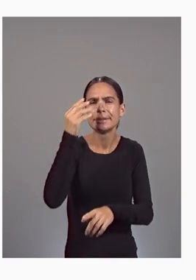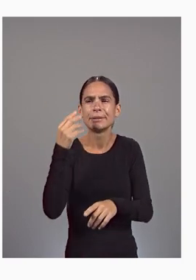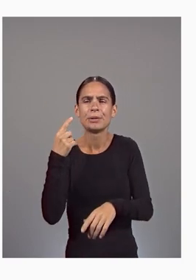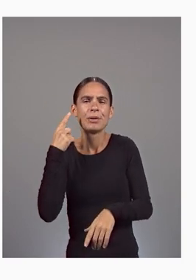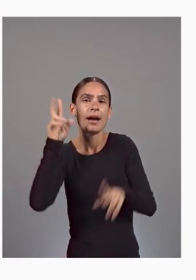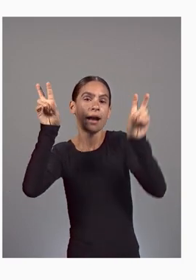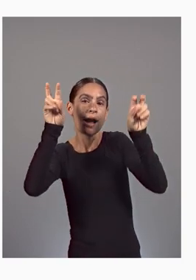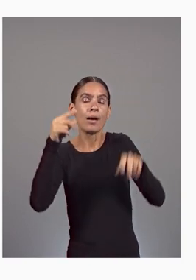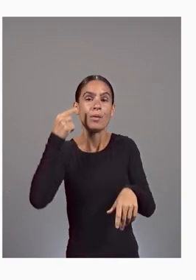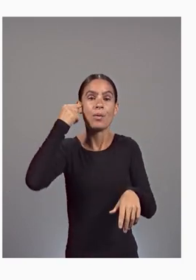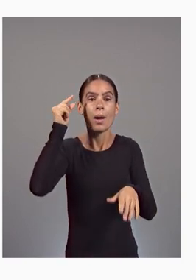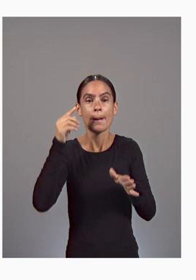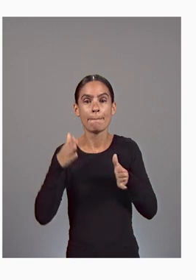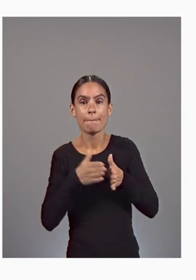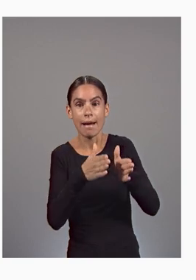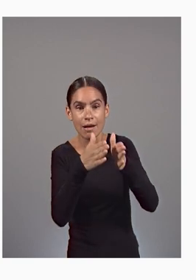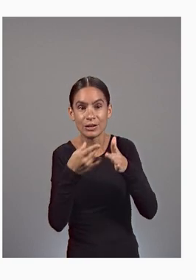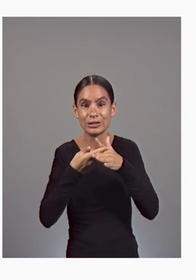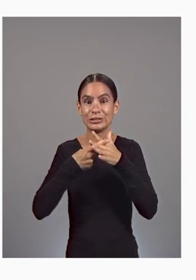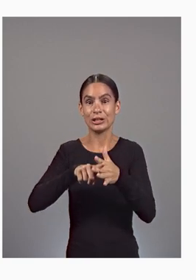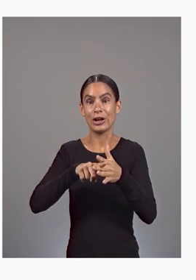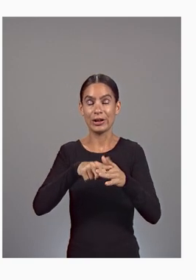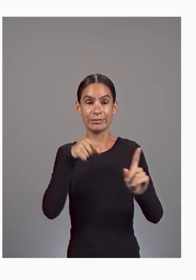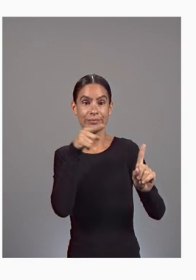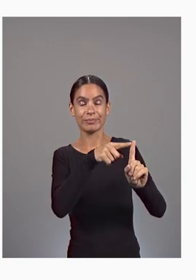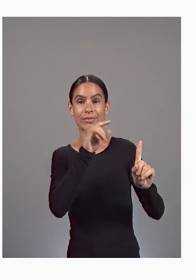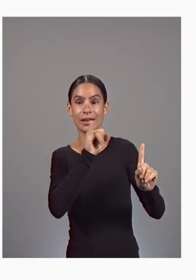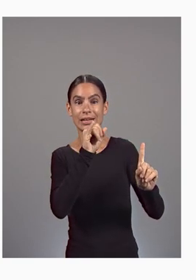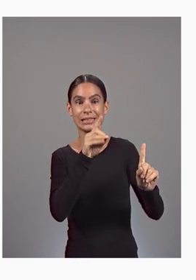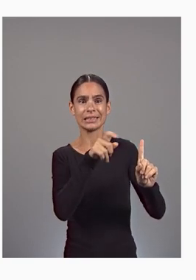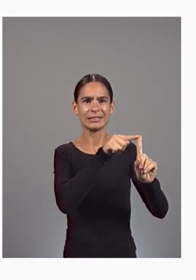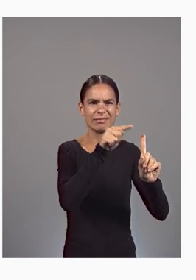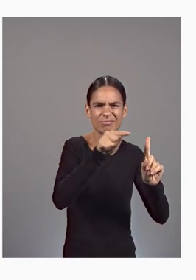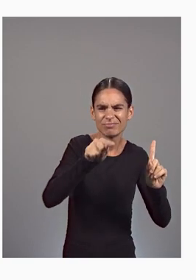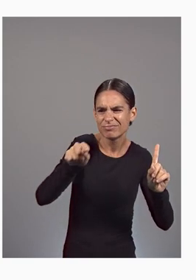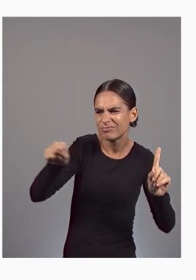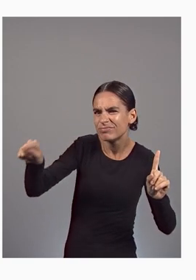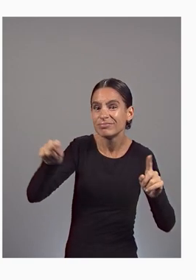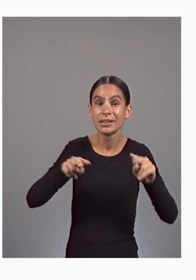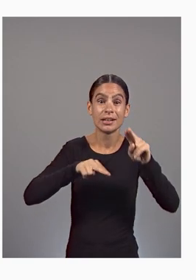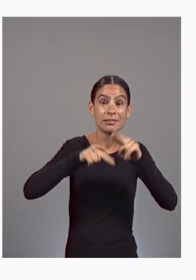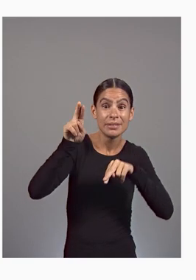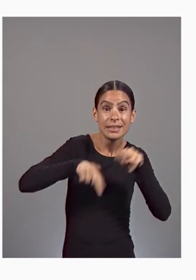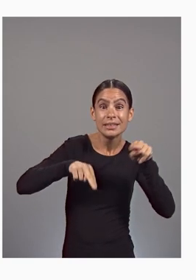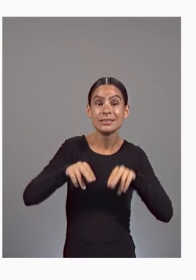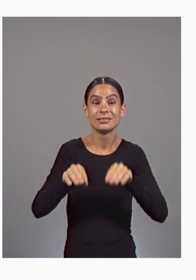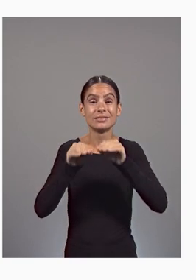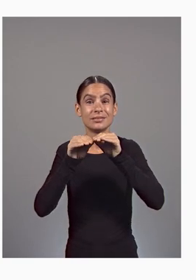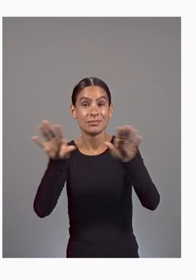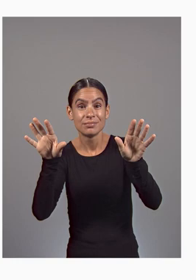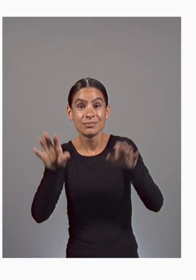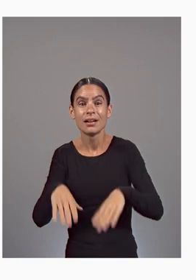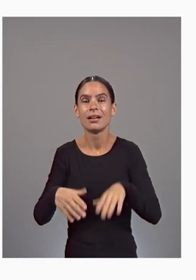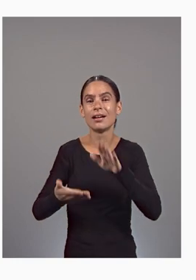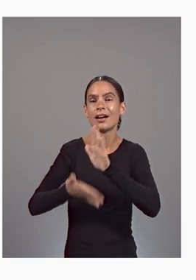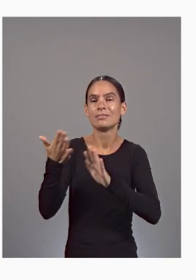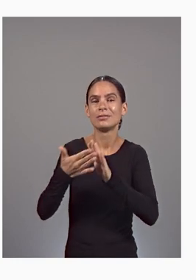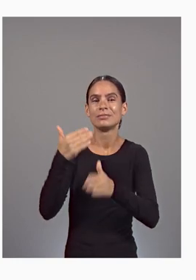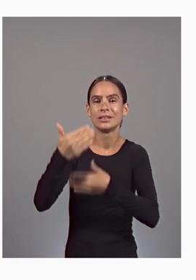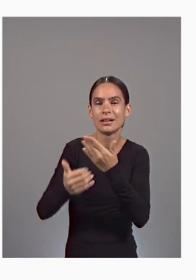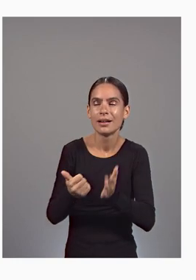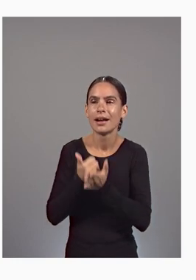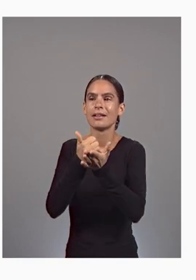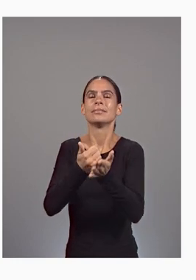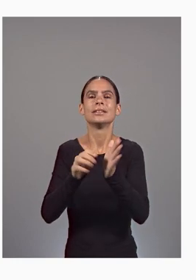the way from the IDE, through the build, deploy, and operations process, to help developers create